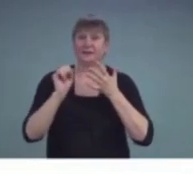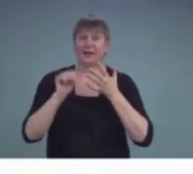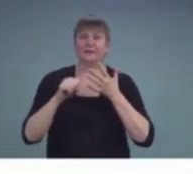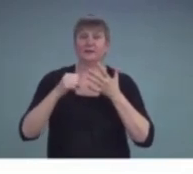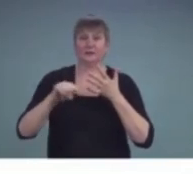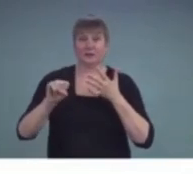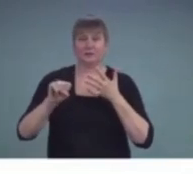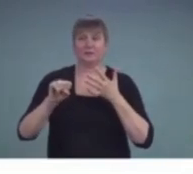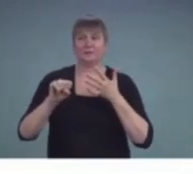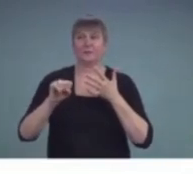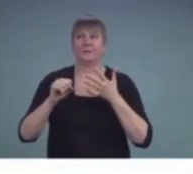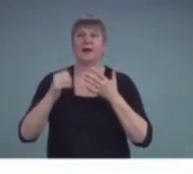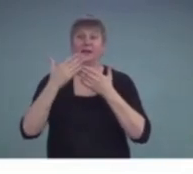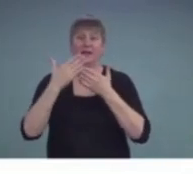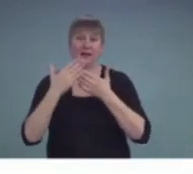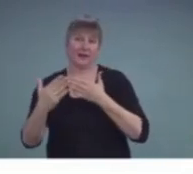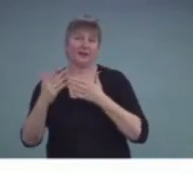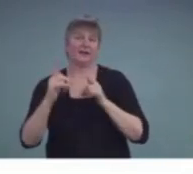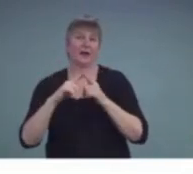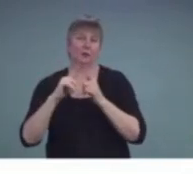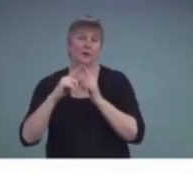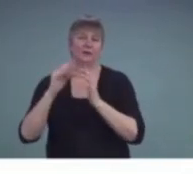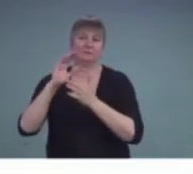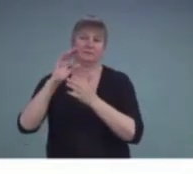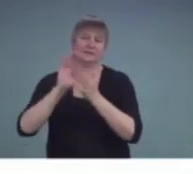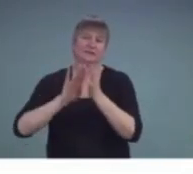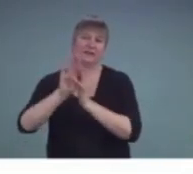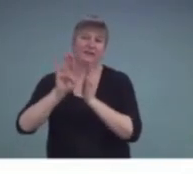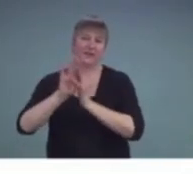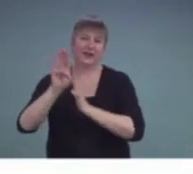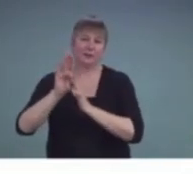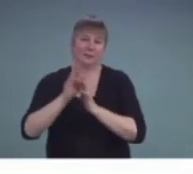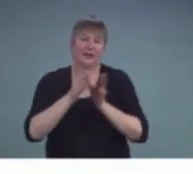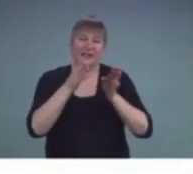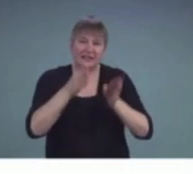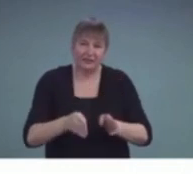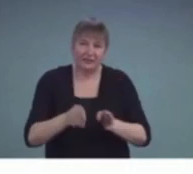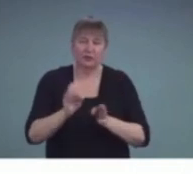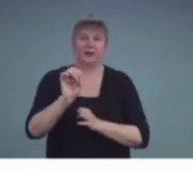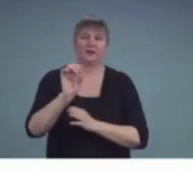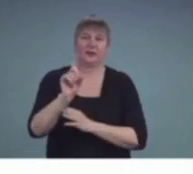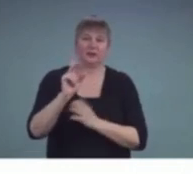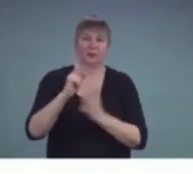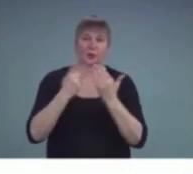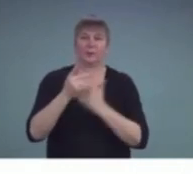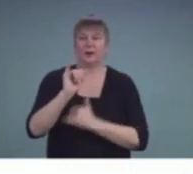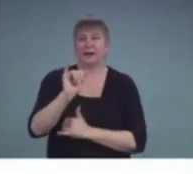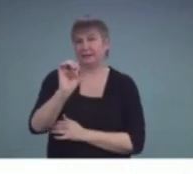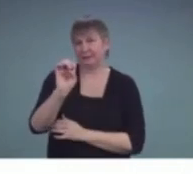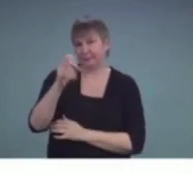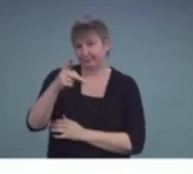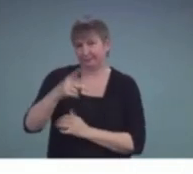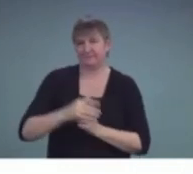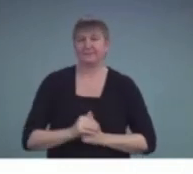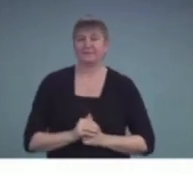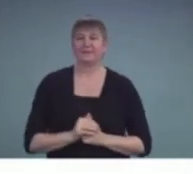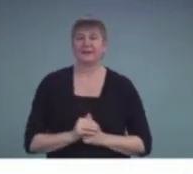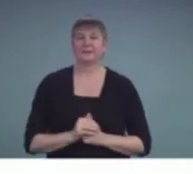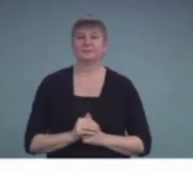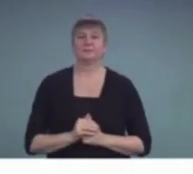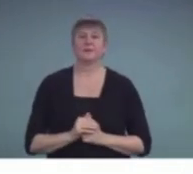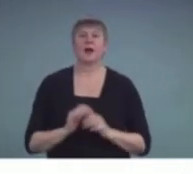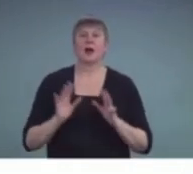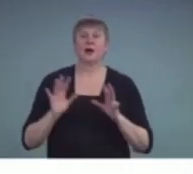individual educational program that the child will receive. So, they identified